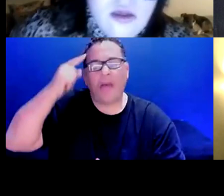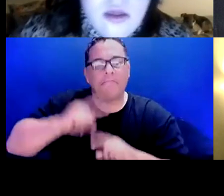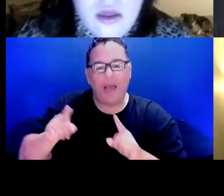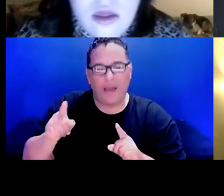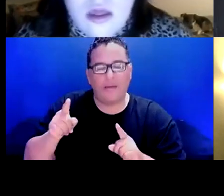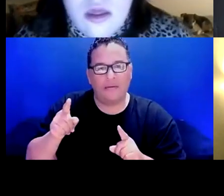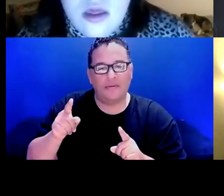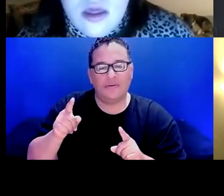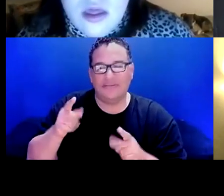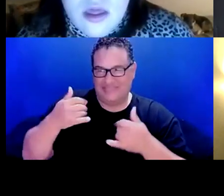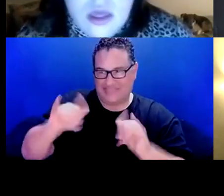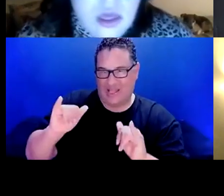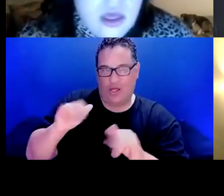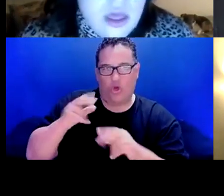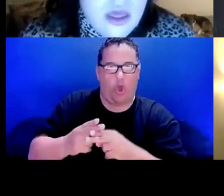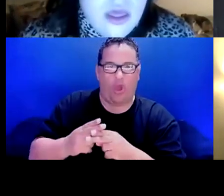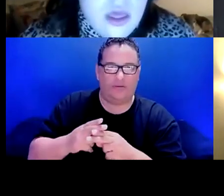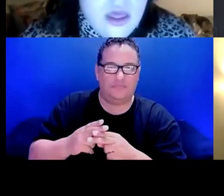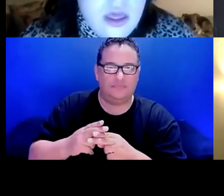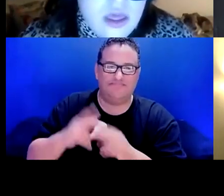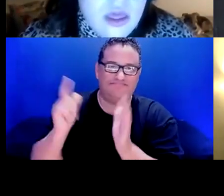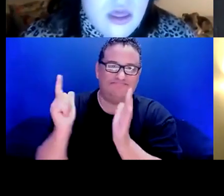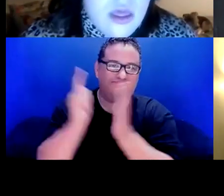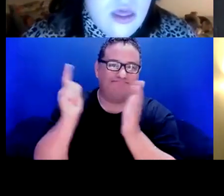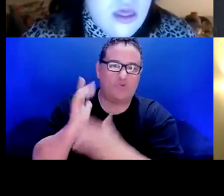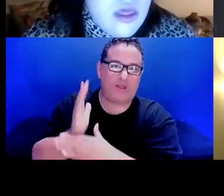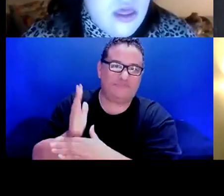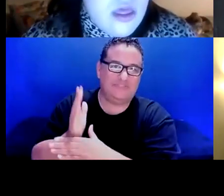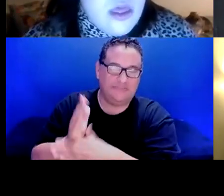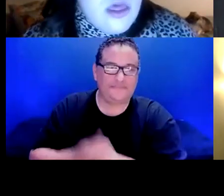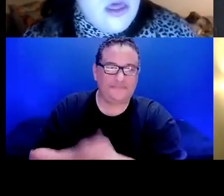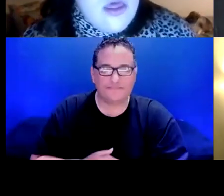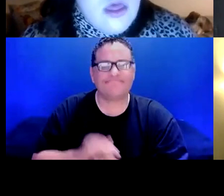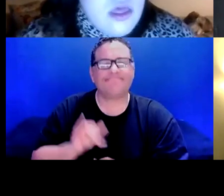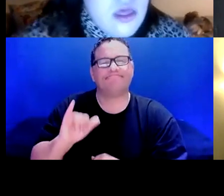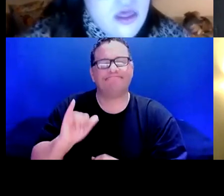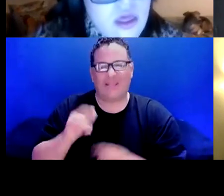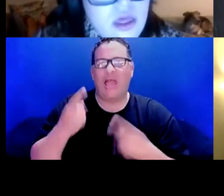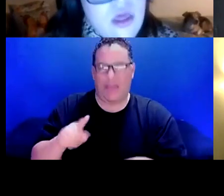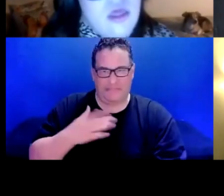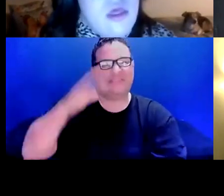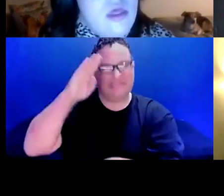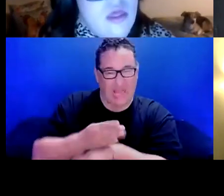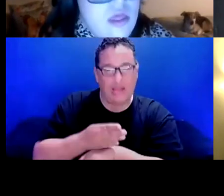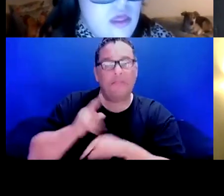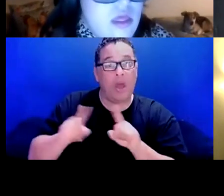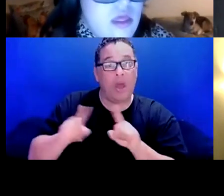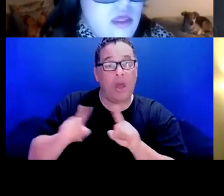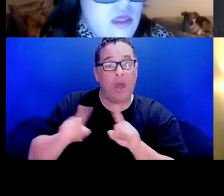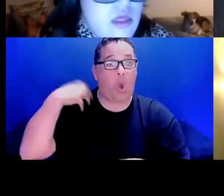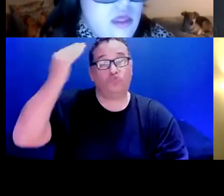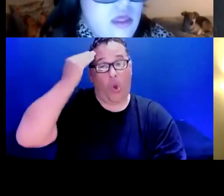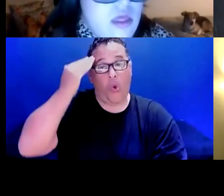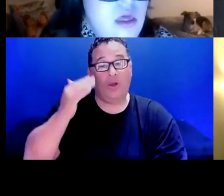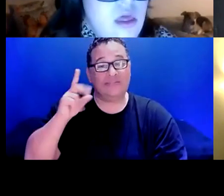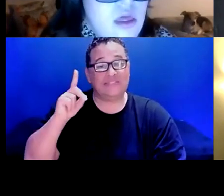Yeah. I, that's what's happening with my son, but the coaches know there's a disability and they've not done